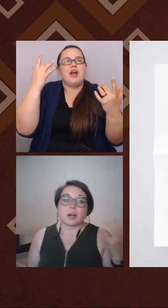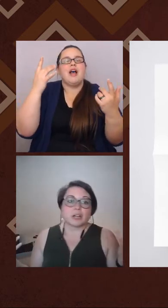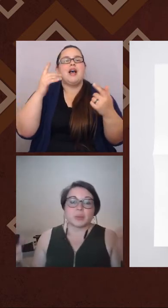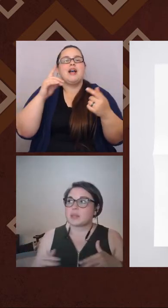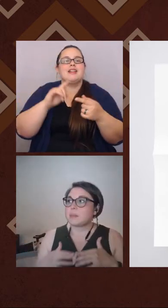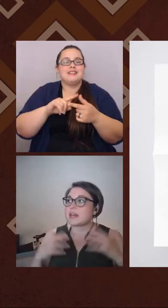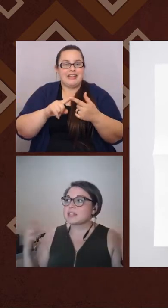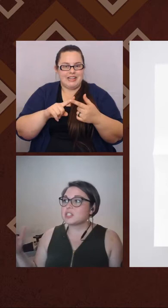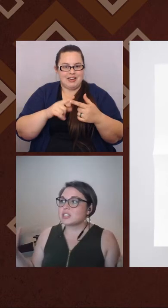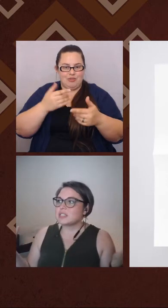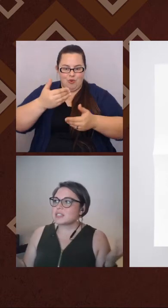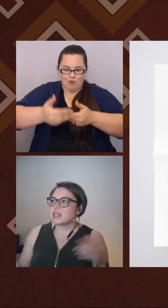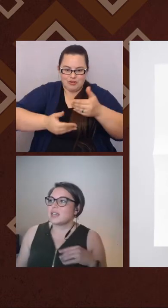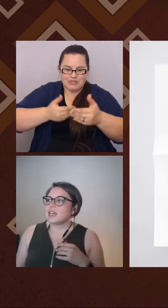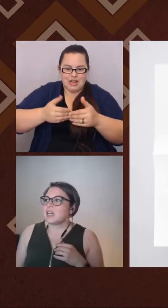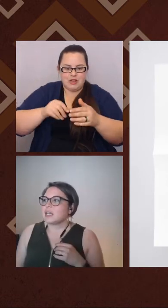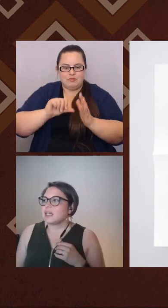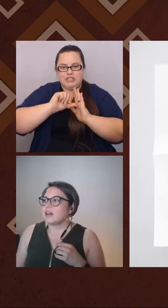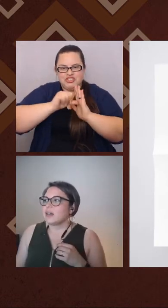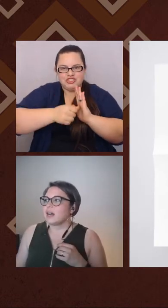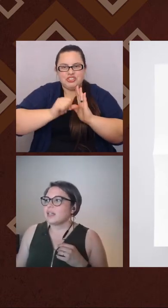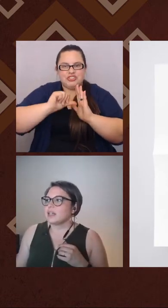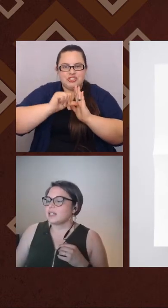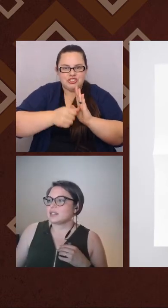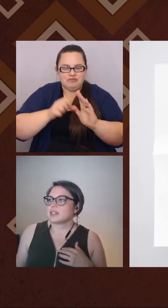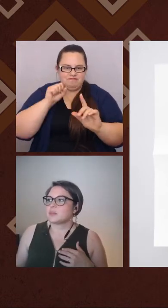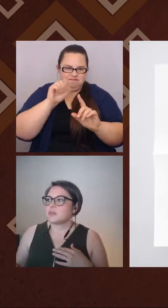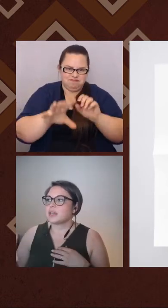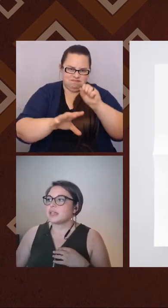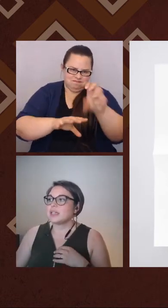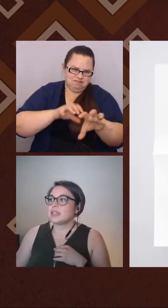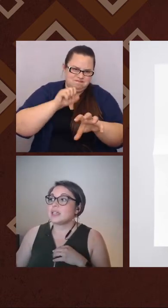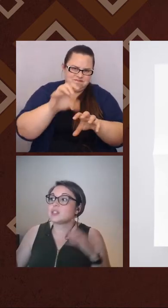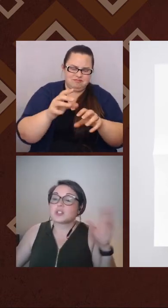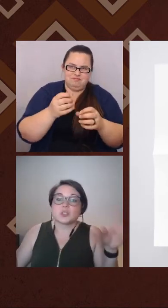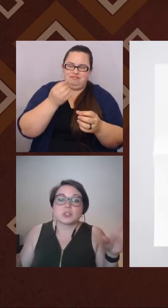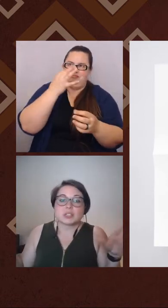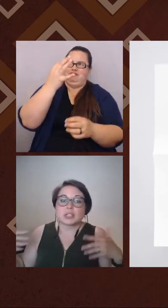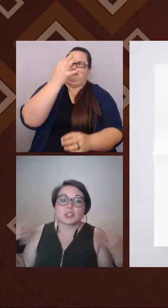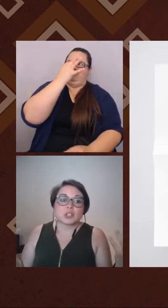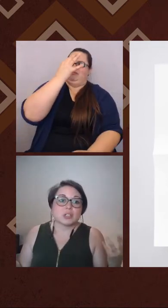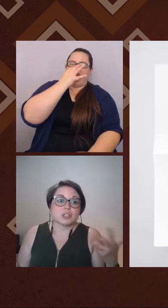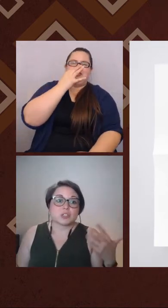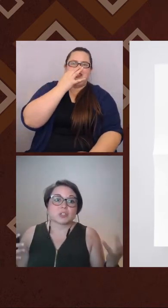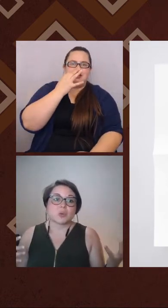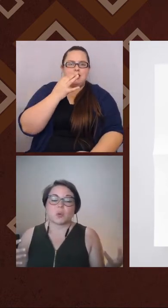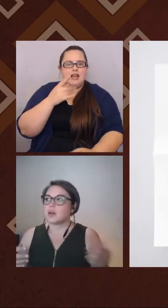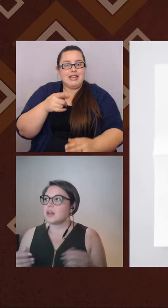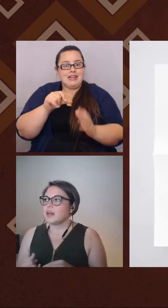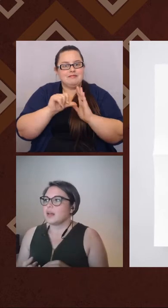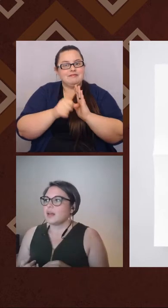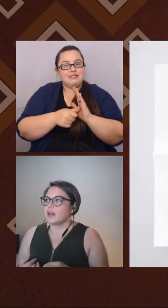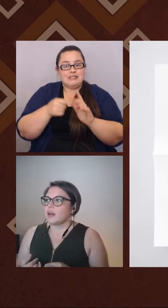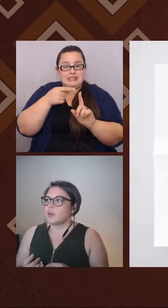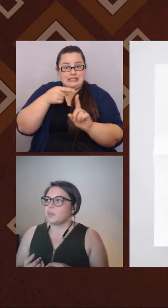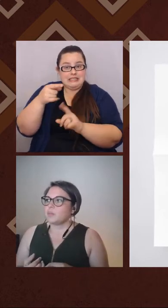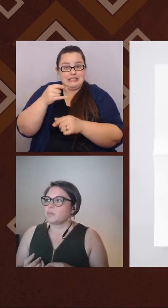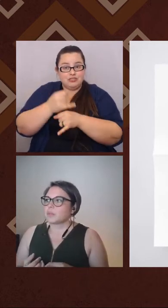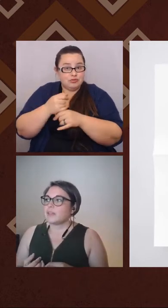and bombarded with messages and I like how it highlights some key institutions like church or school.